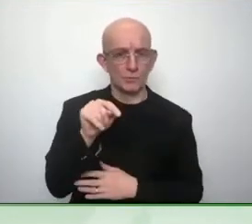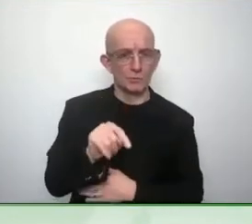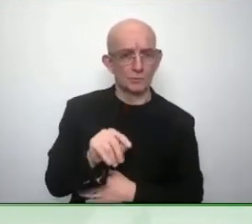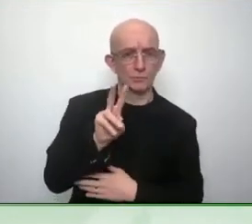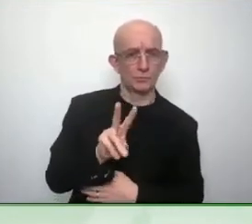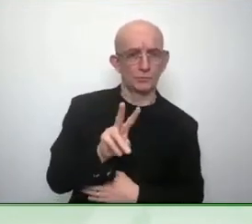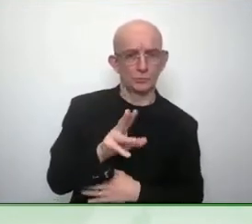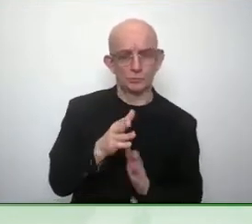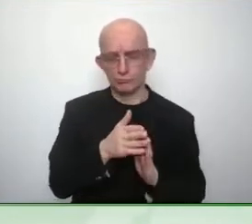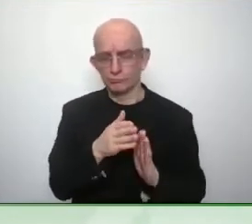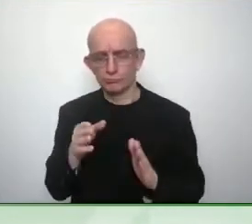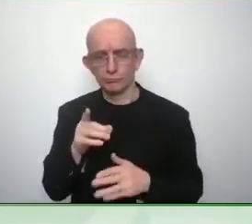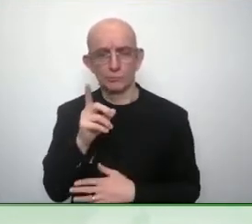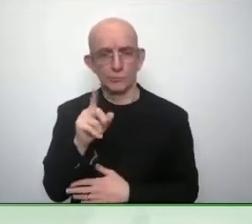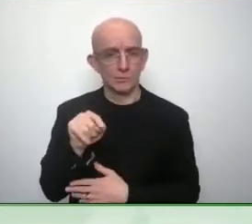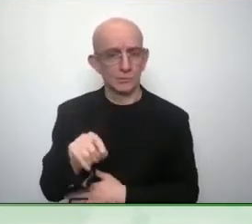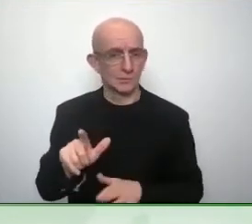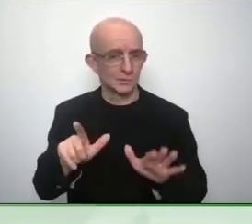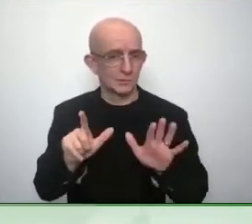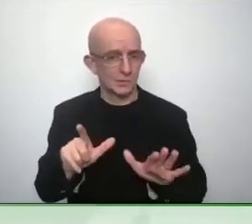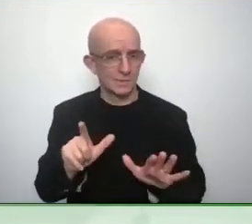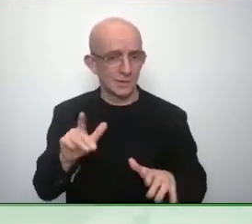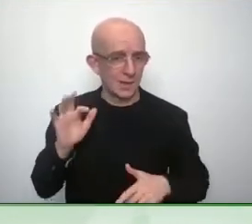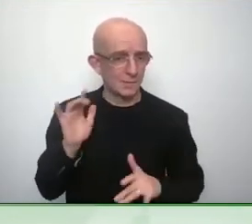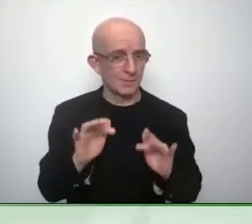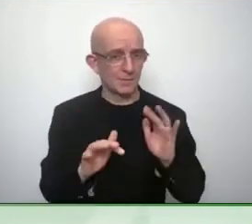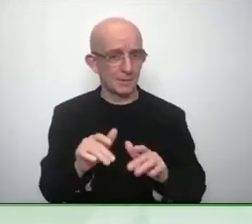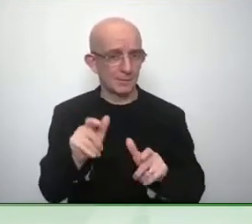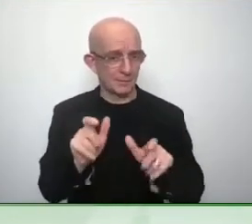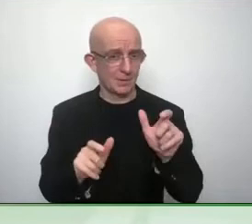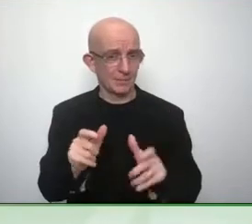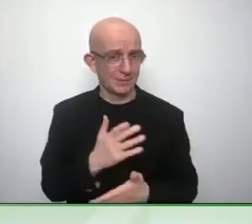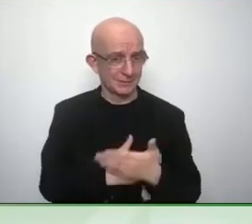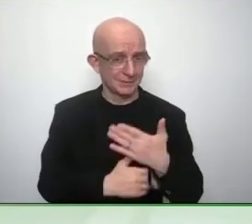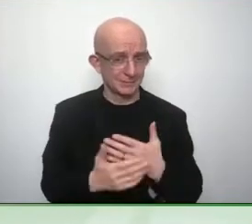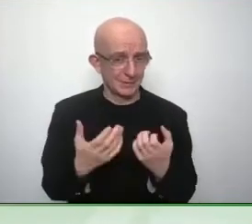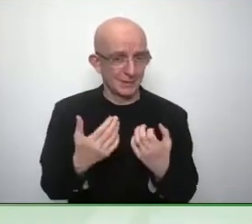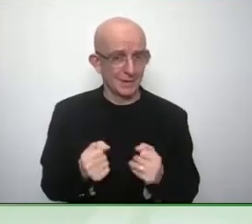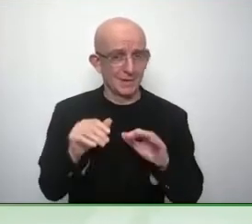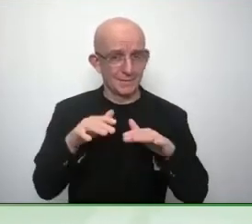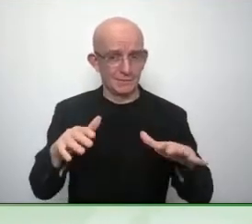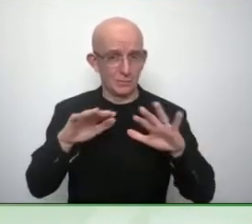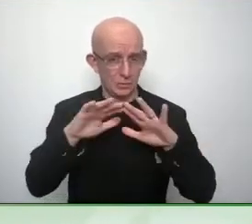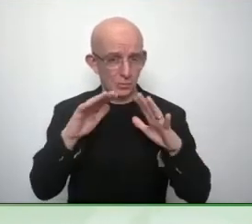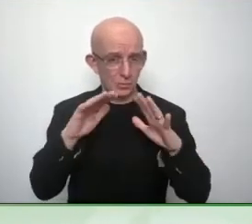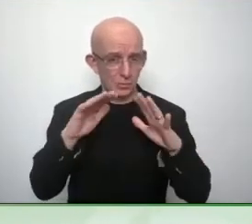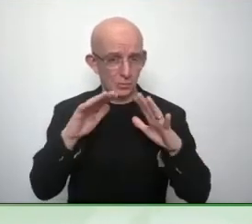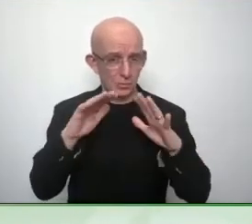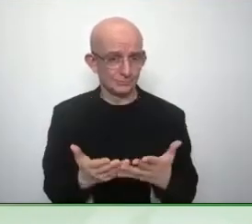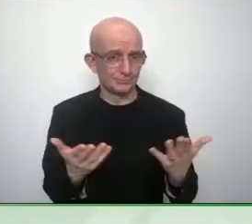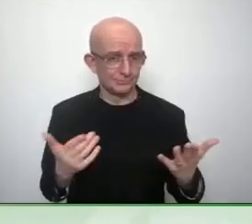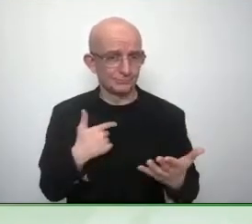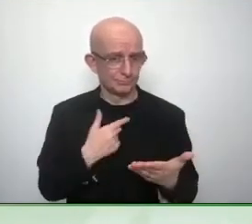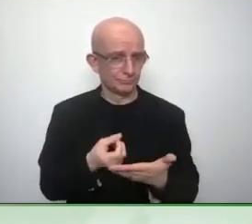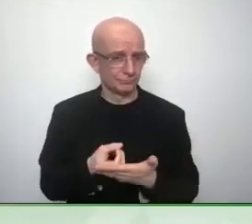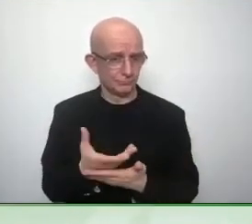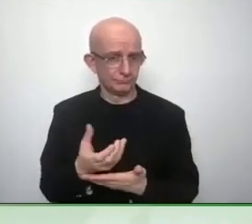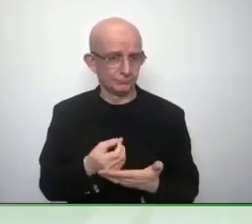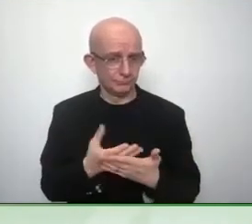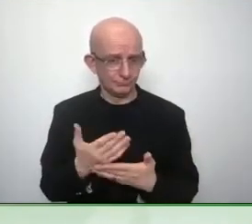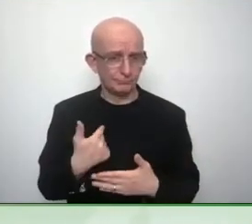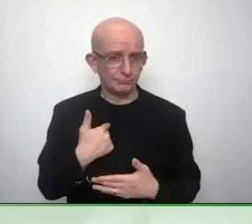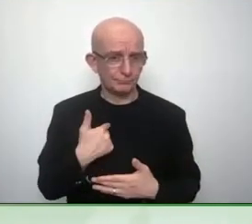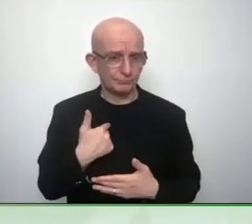Dr. LaMondre Pugh is so talented uh so talented but then I was talking to Yuval a little bit about it and he's like oh great